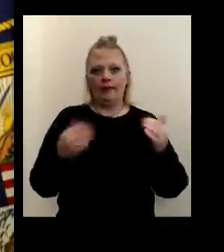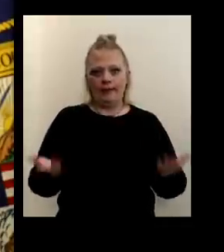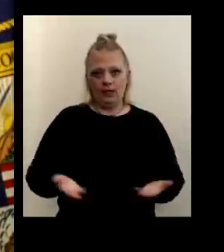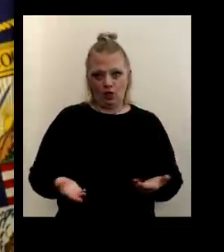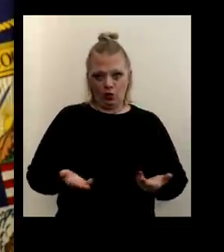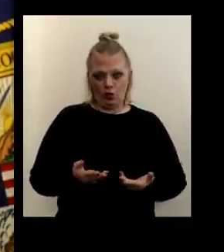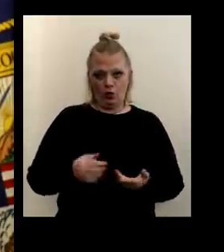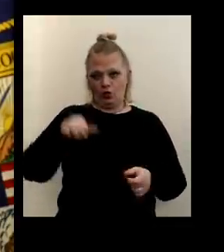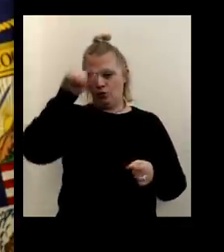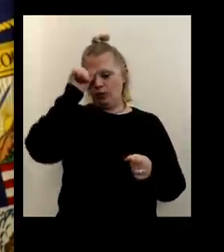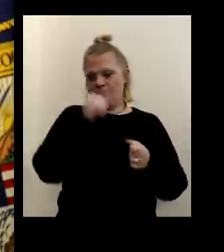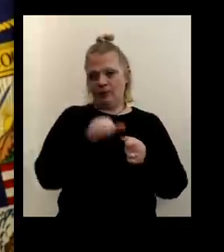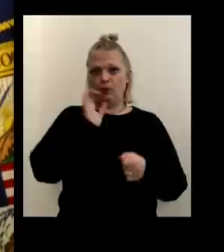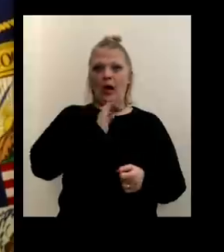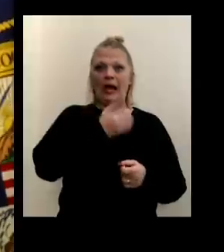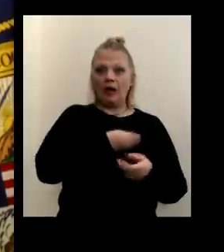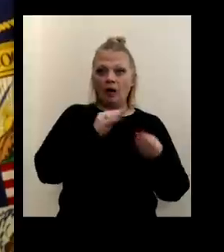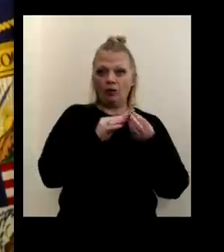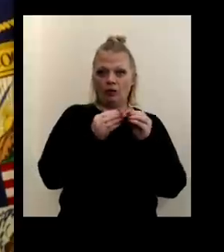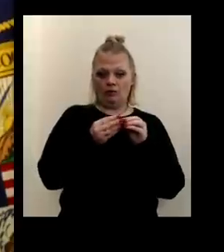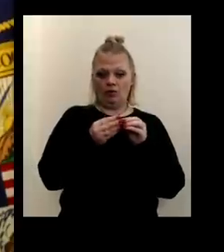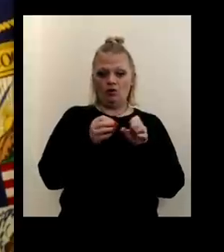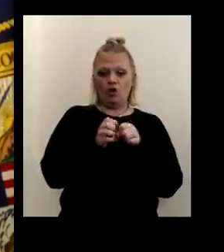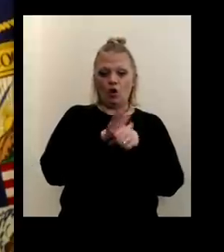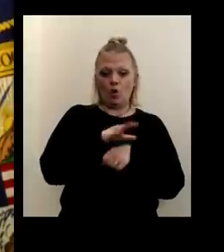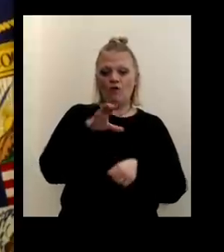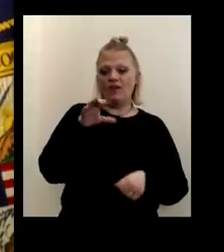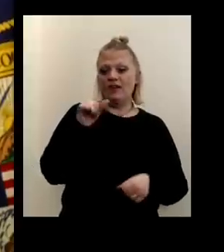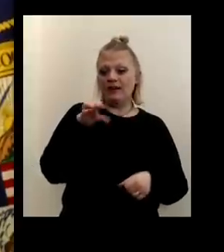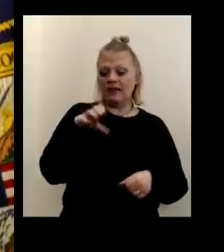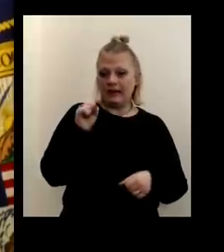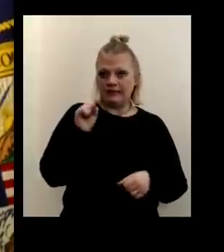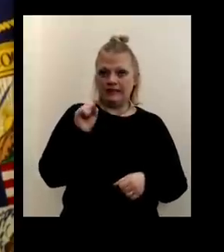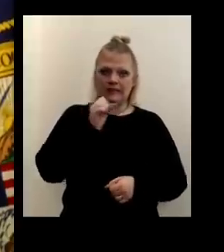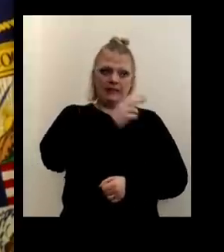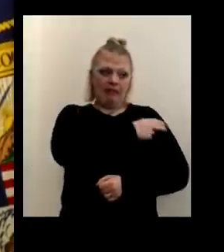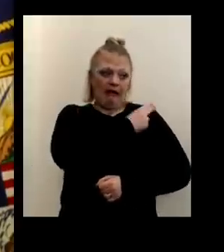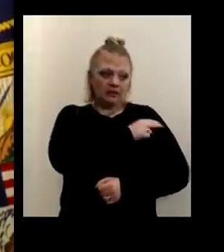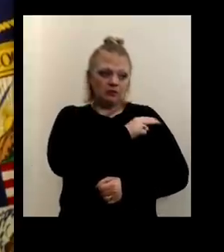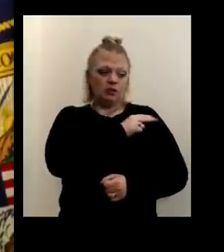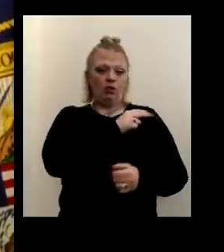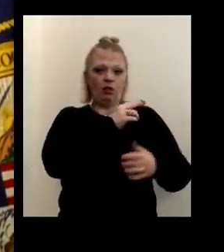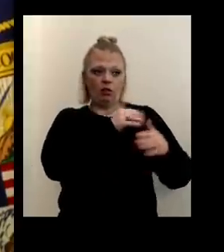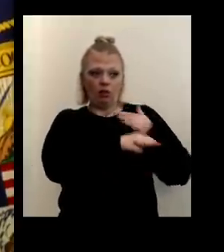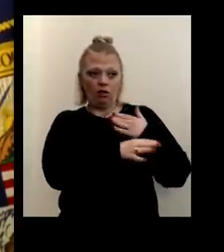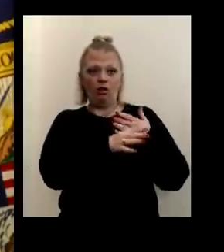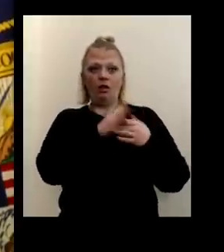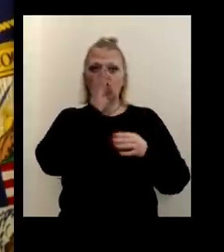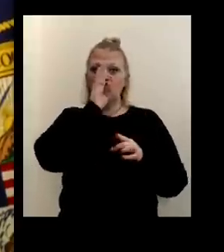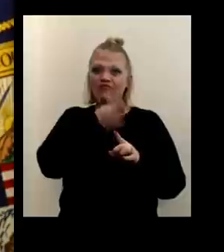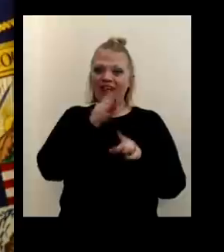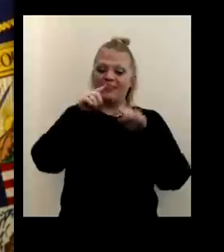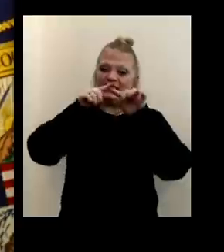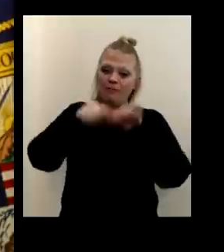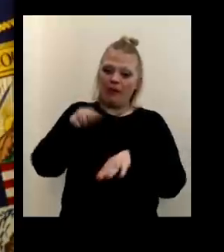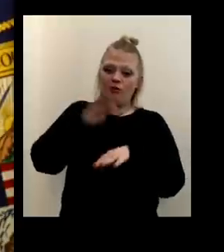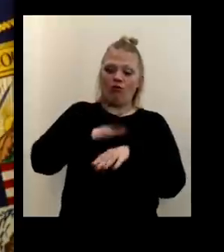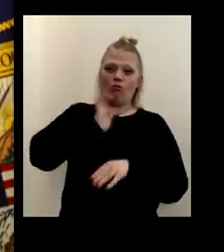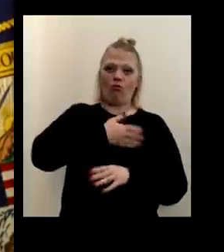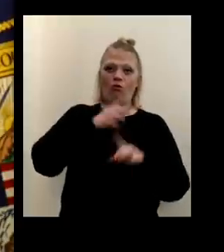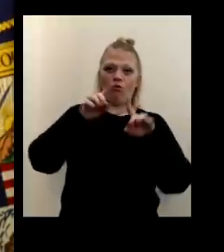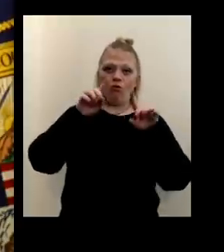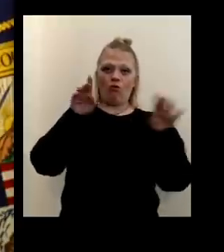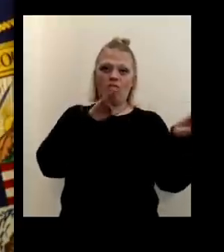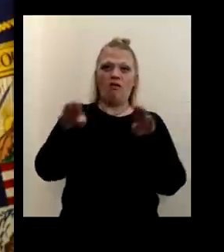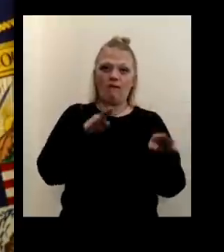just remember our numbers, our COVID cases, and our hospitalizations are directly dependent on our behavior. So we have